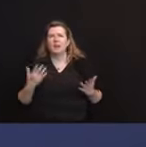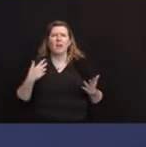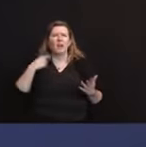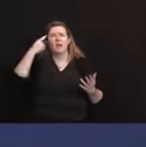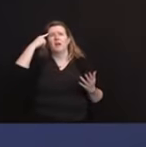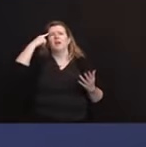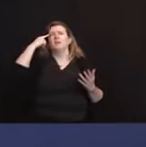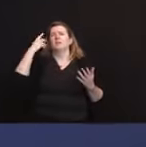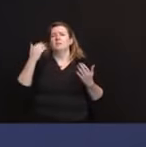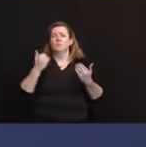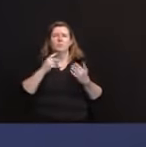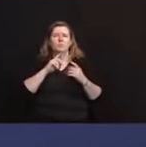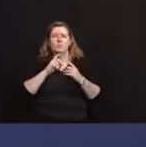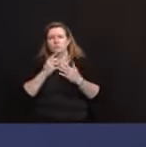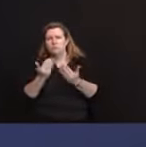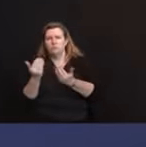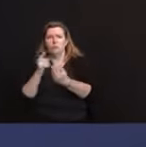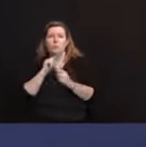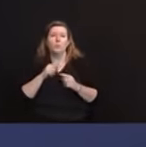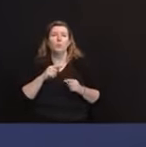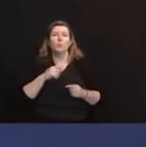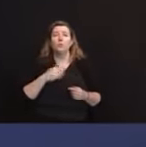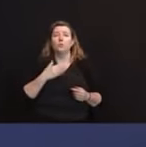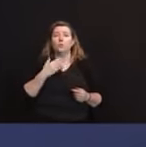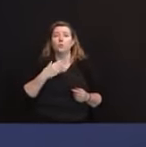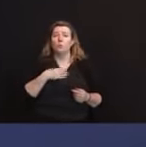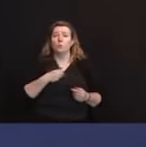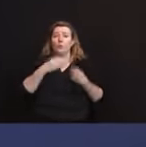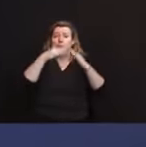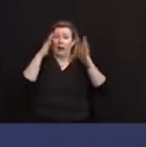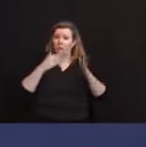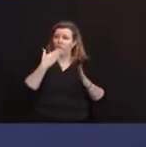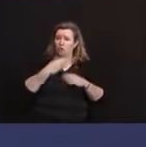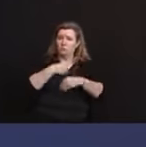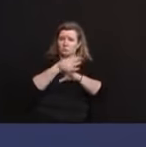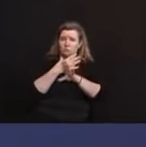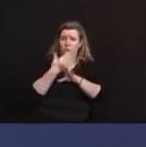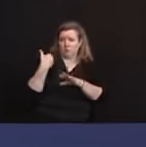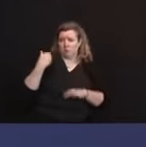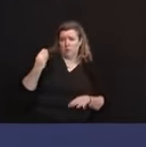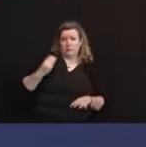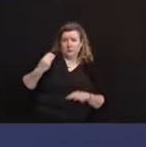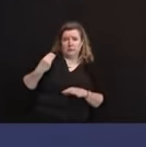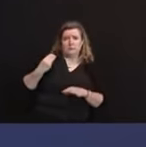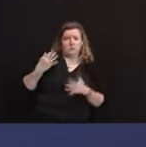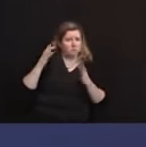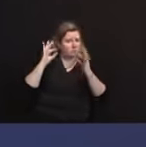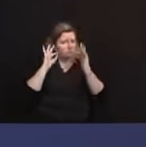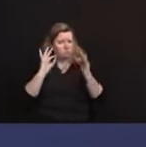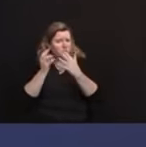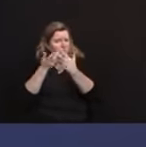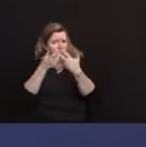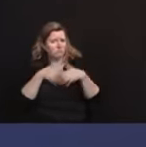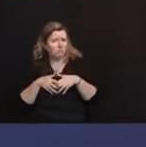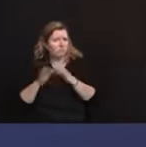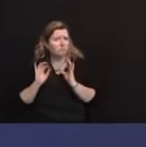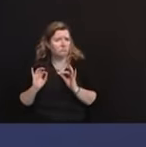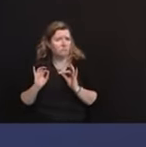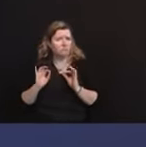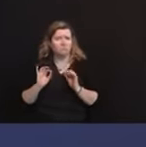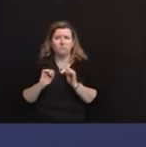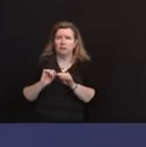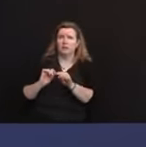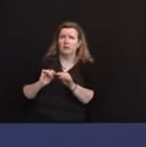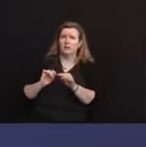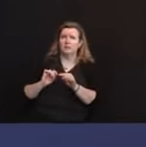in here. I thought we had a good White House call again on Monday. And they previewed what you're now seeing